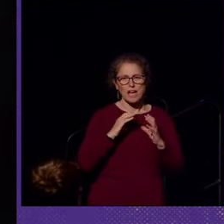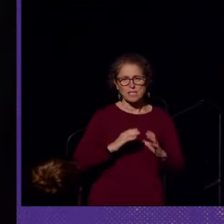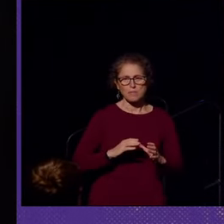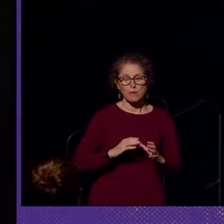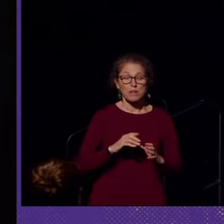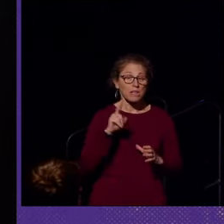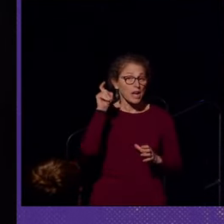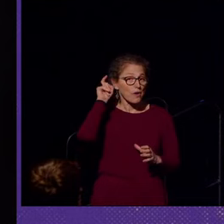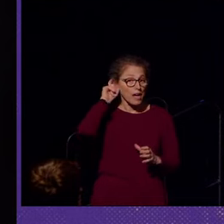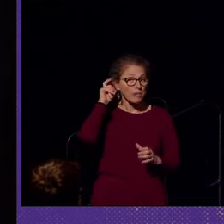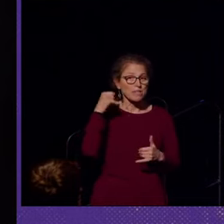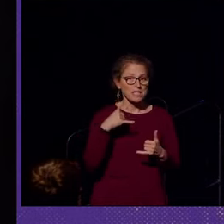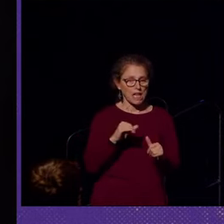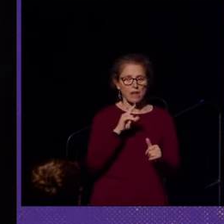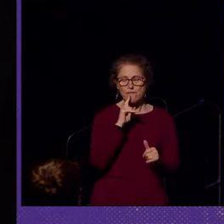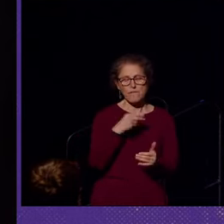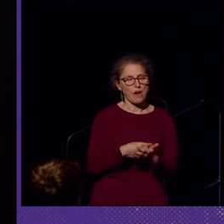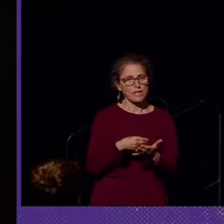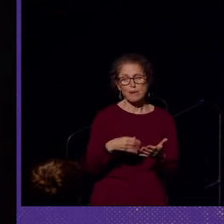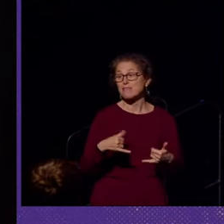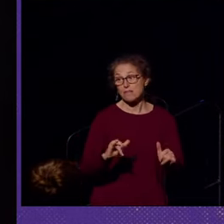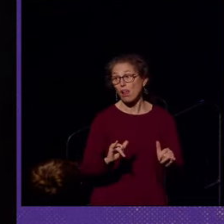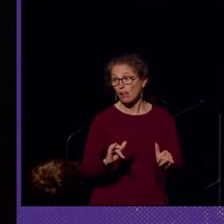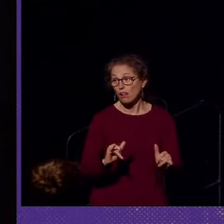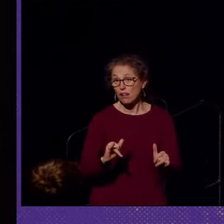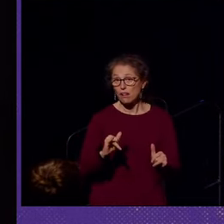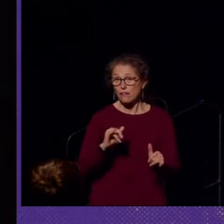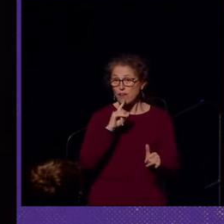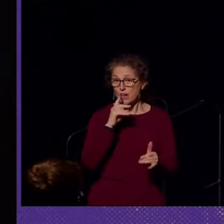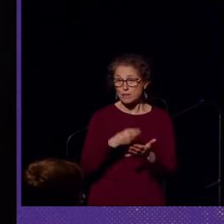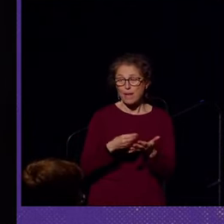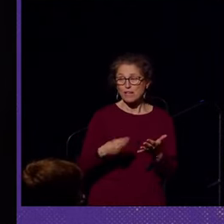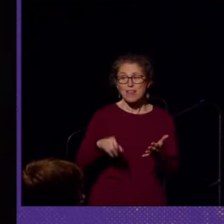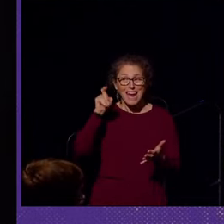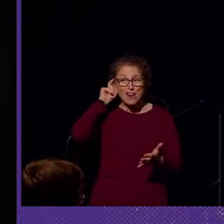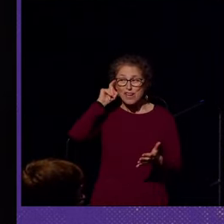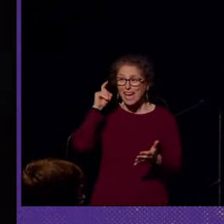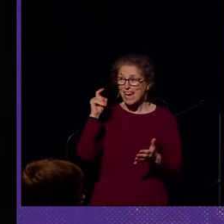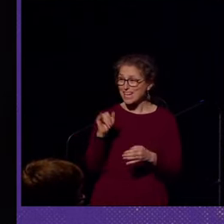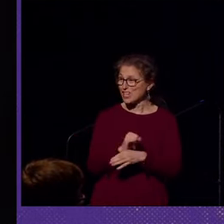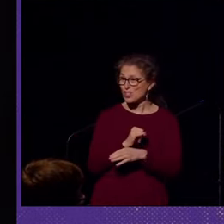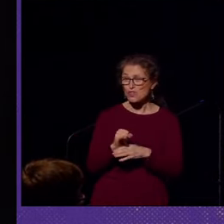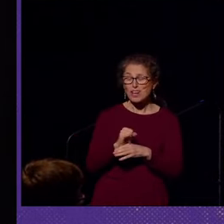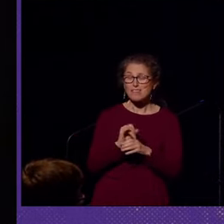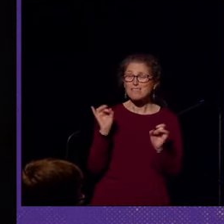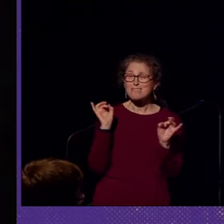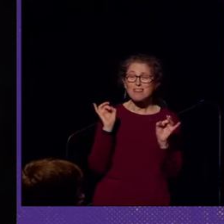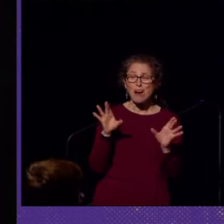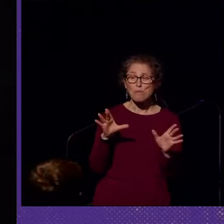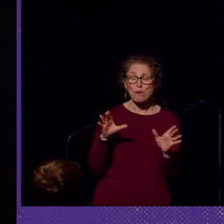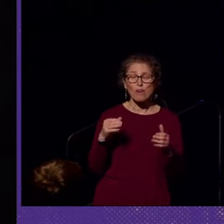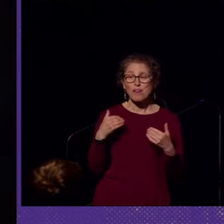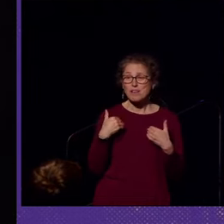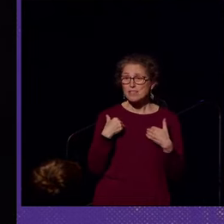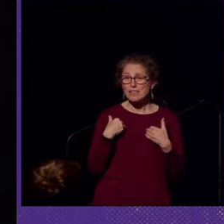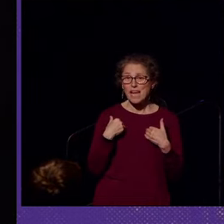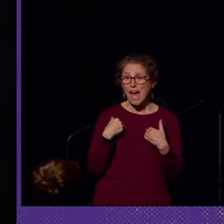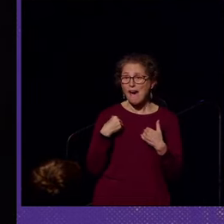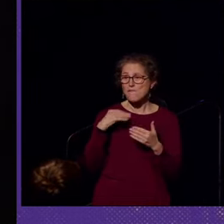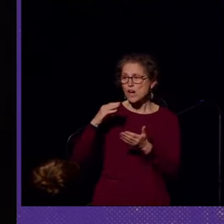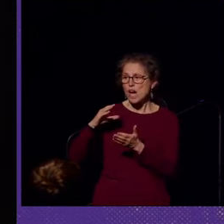Now, the hearing aids were still very expensive. They still are. The hearing aid industry is terrible because they have a markup from